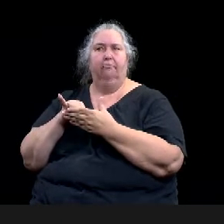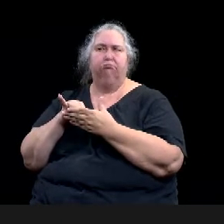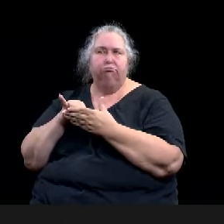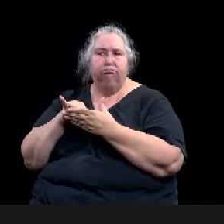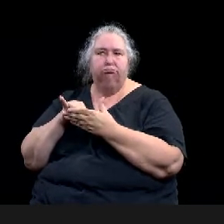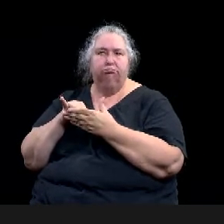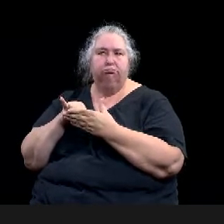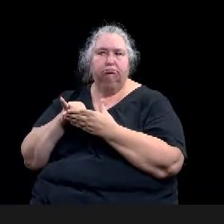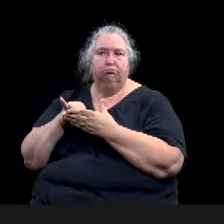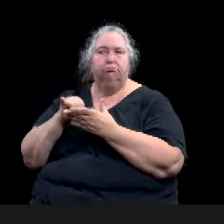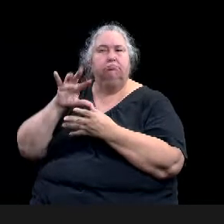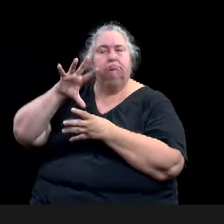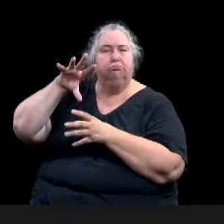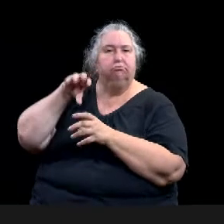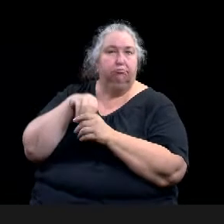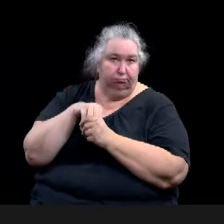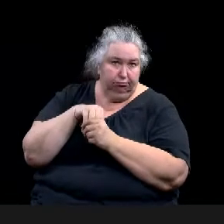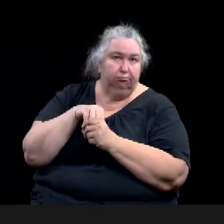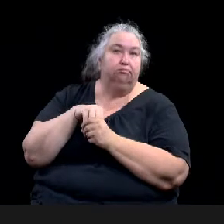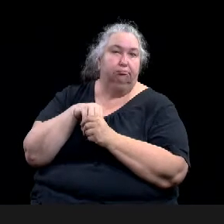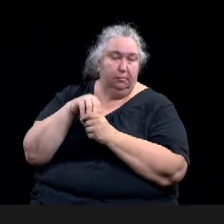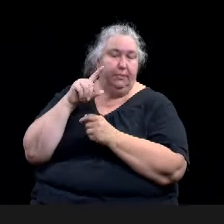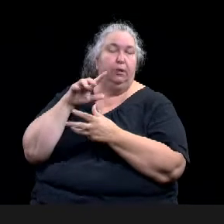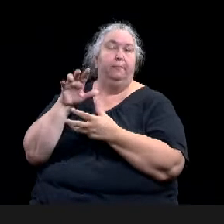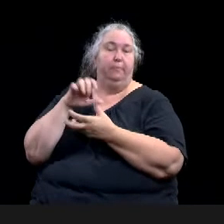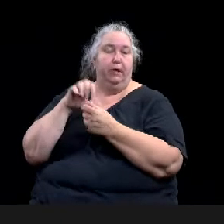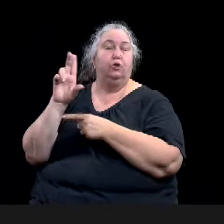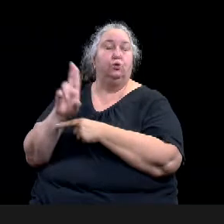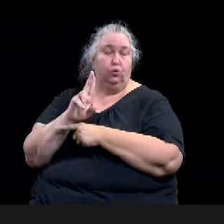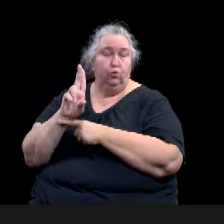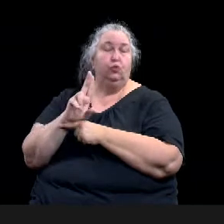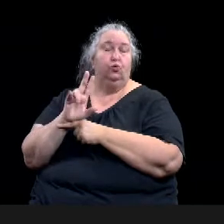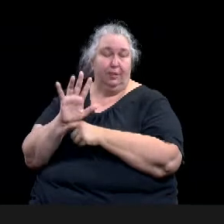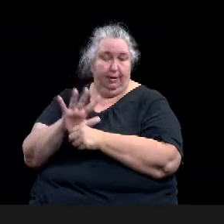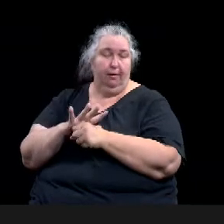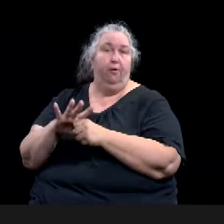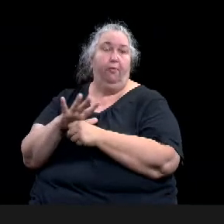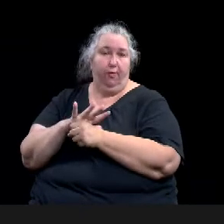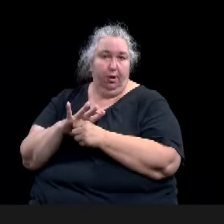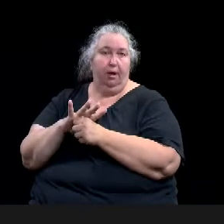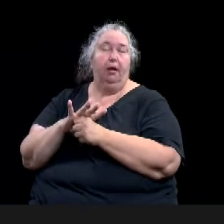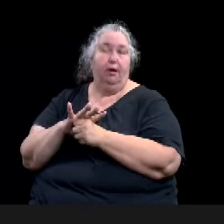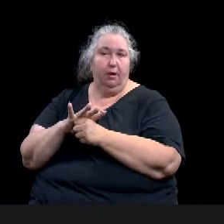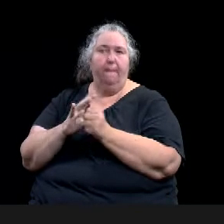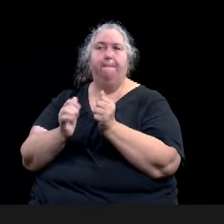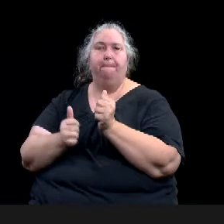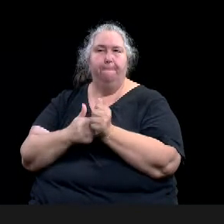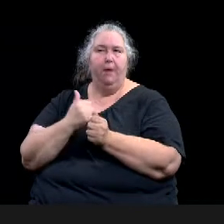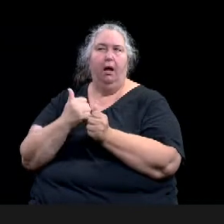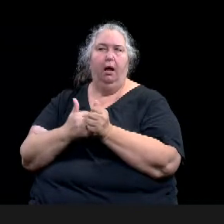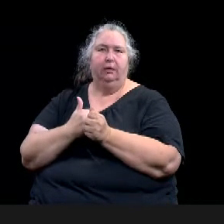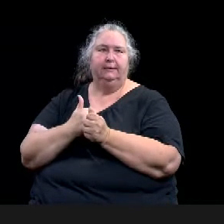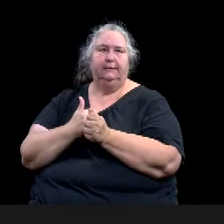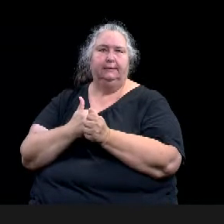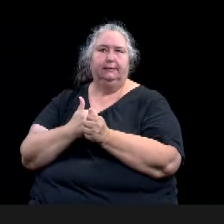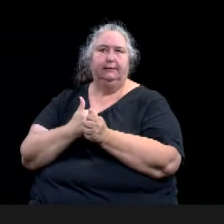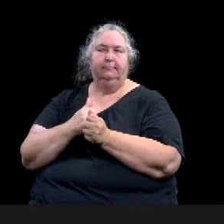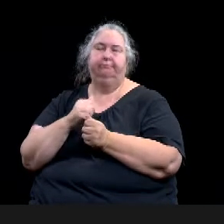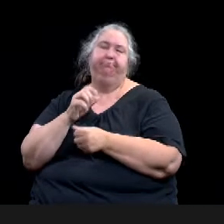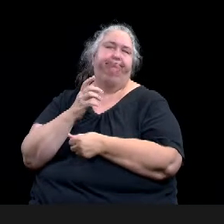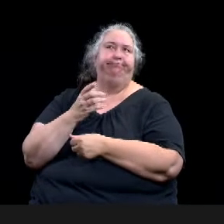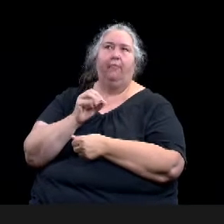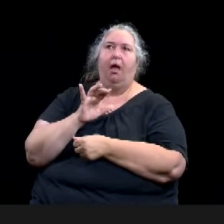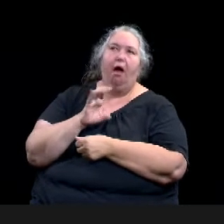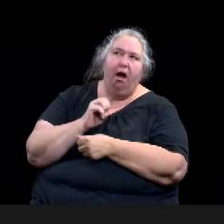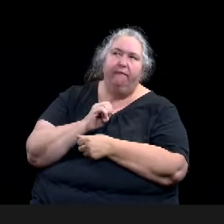uh, office, some limited commercial and, and, and residentials in that area. Uh, and then you can see the zoning is mixed too.